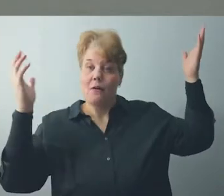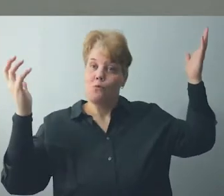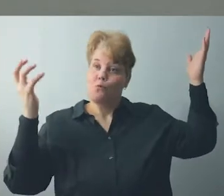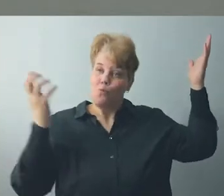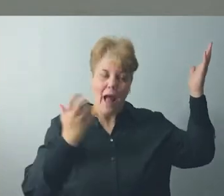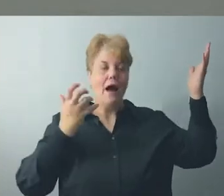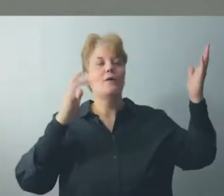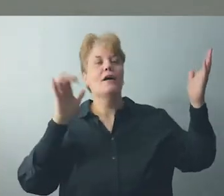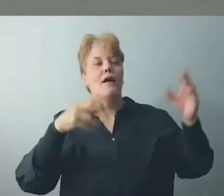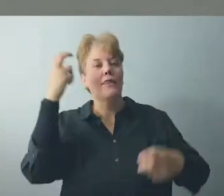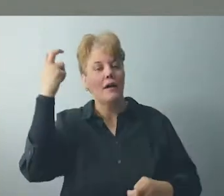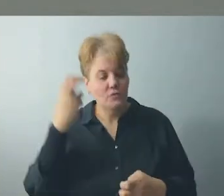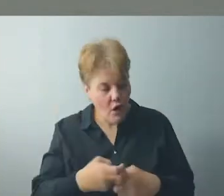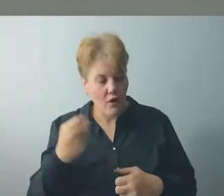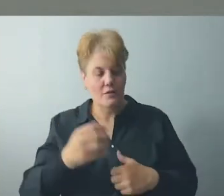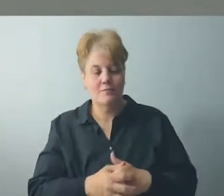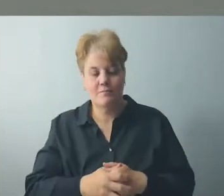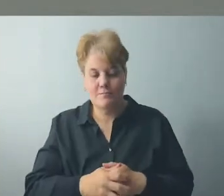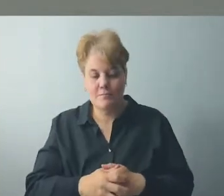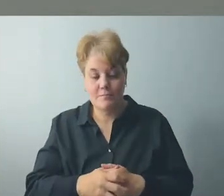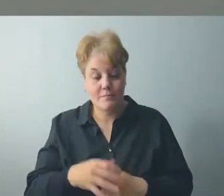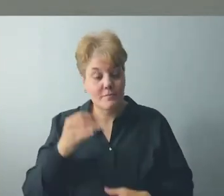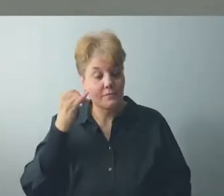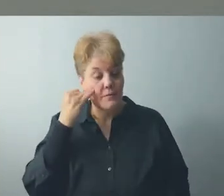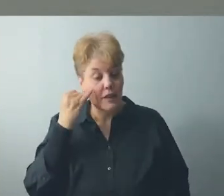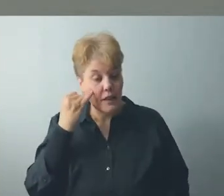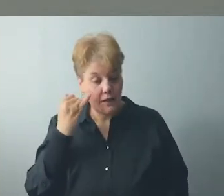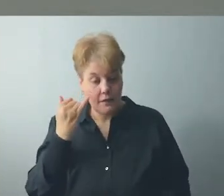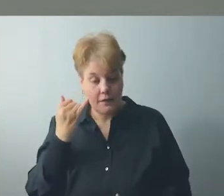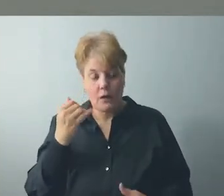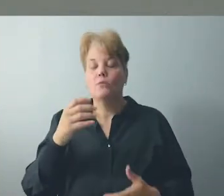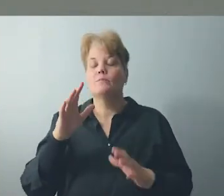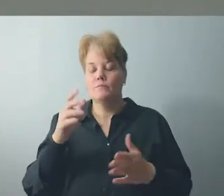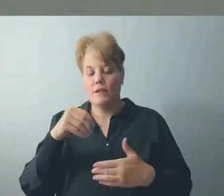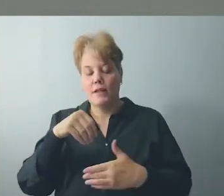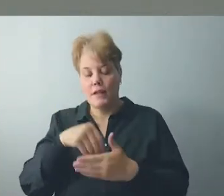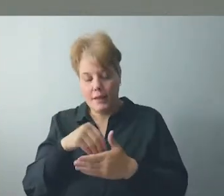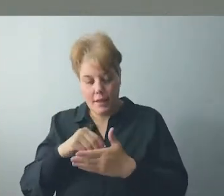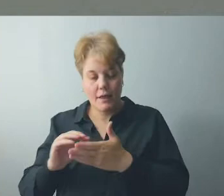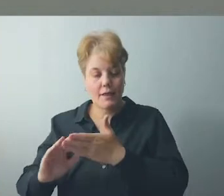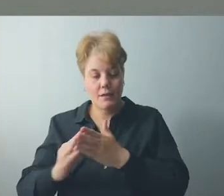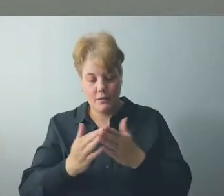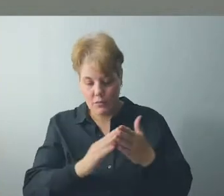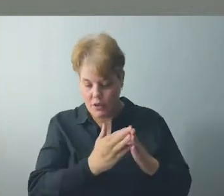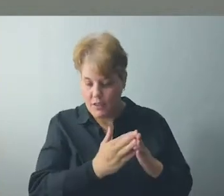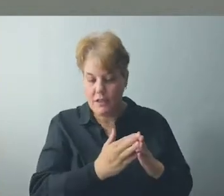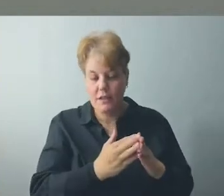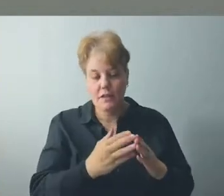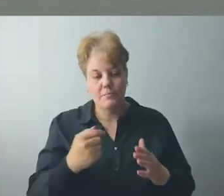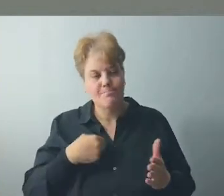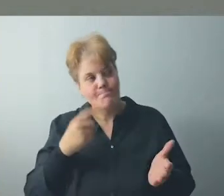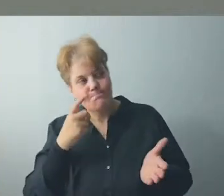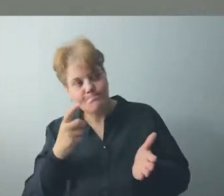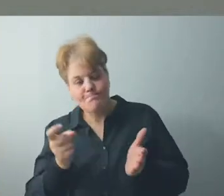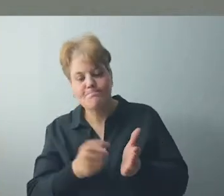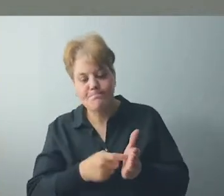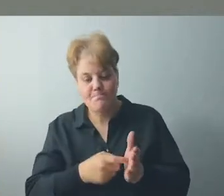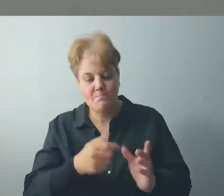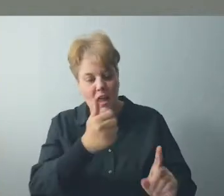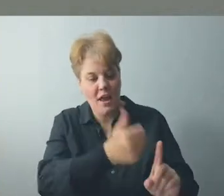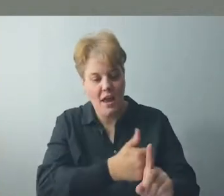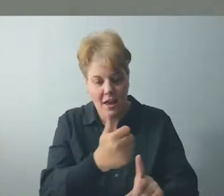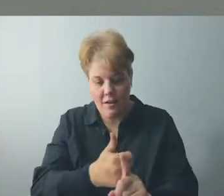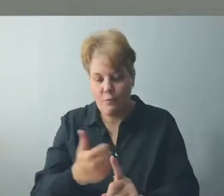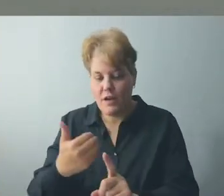can work with me and stick with me in that. In living in community, I observe that we all